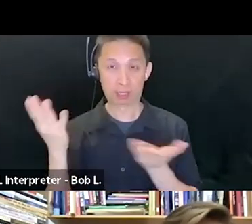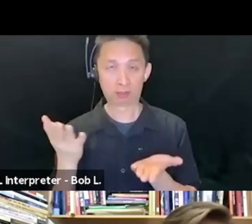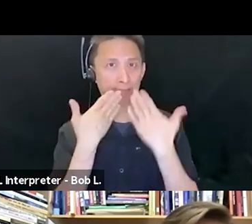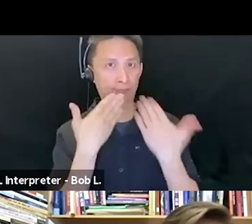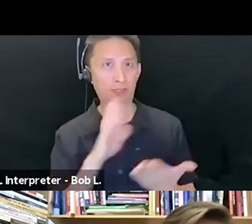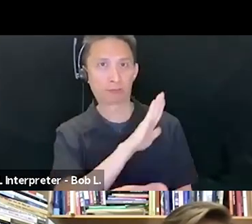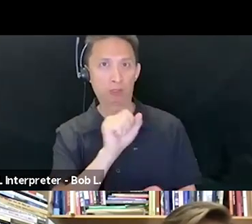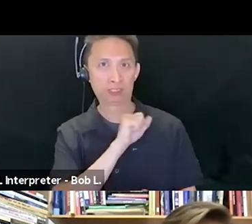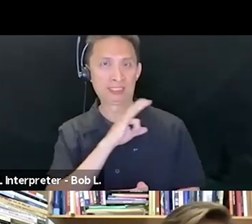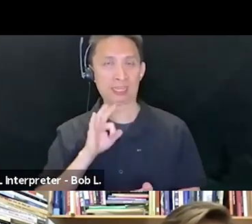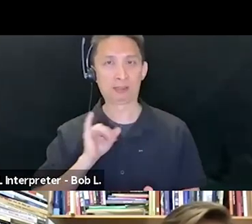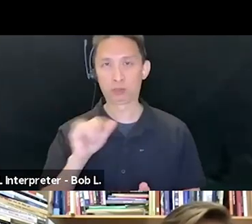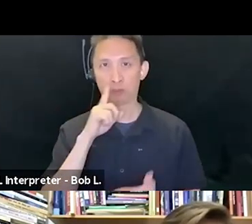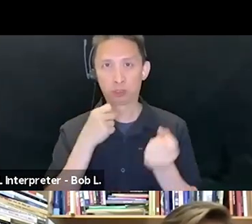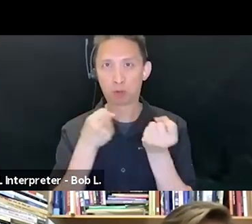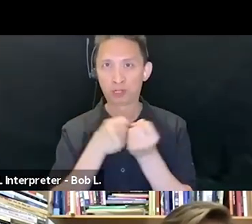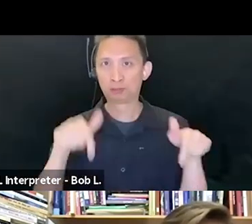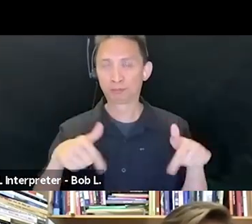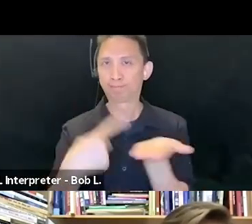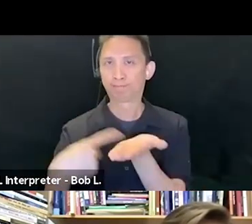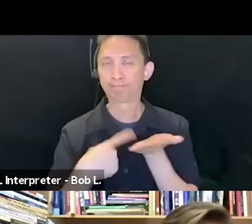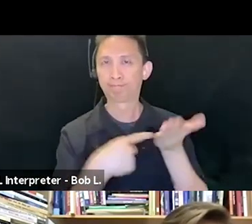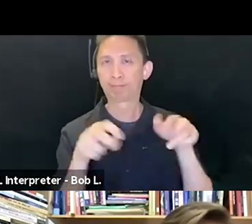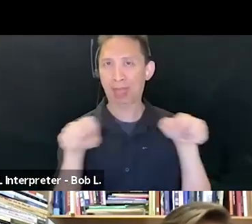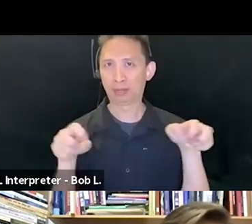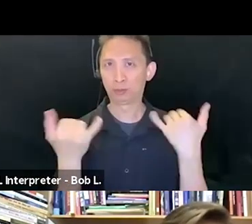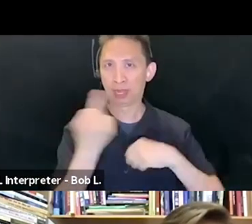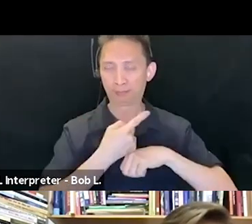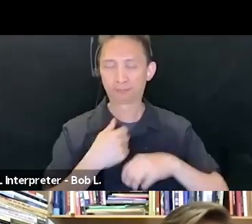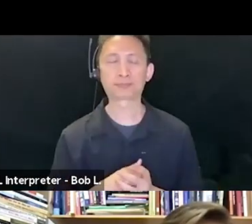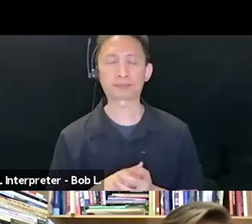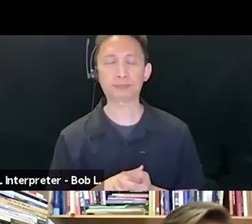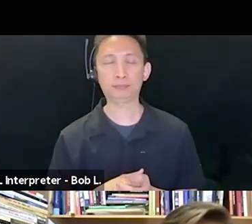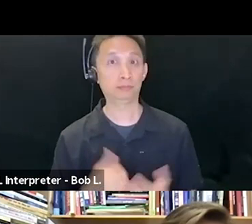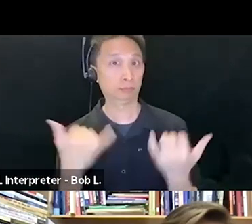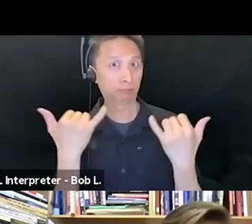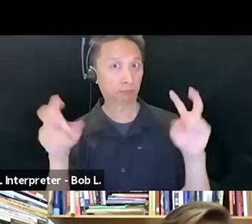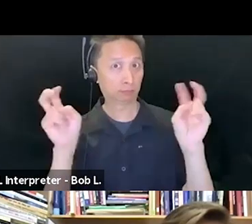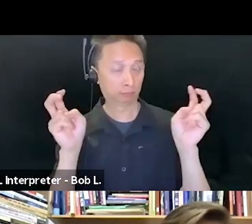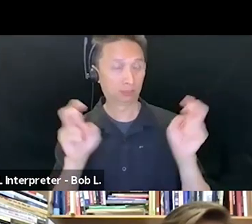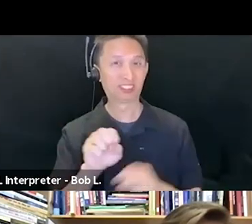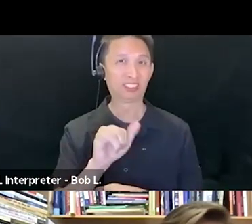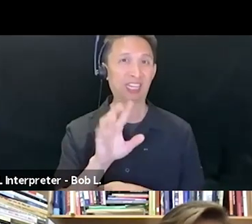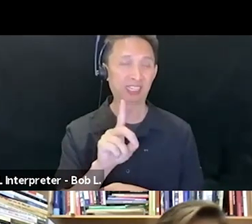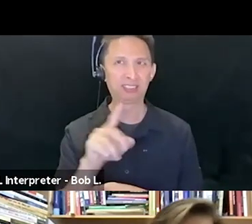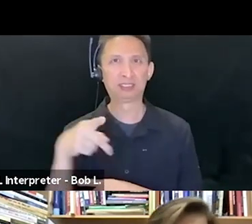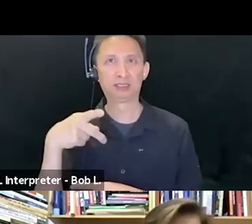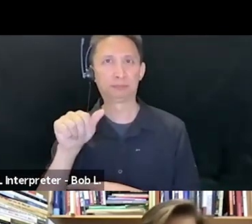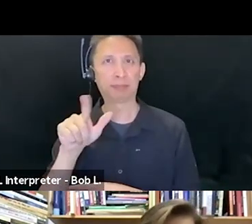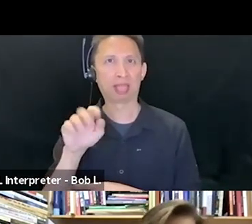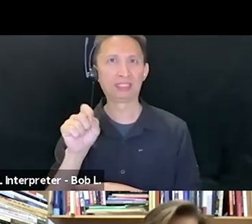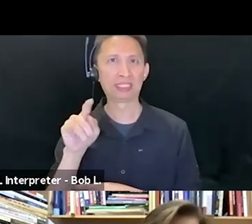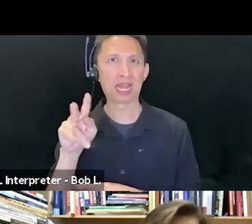on the title of today's event, Said's Palestine. In the last days, I've received some queries about how this is to